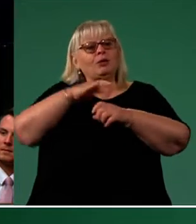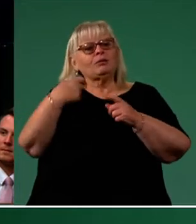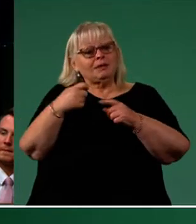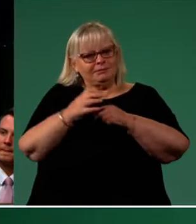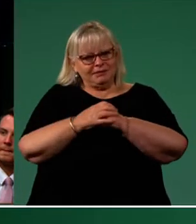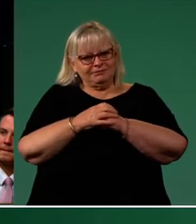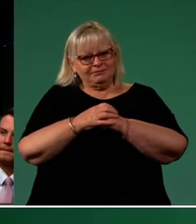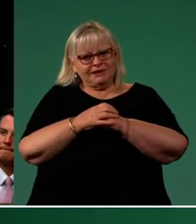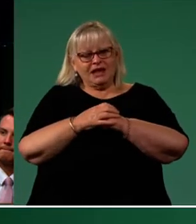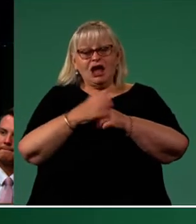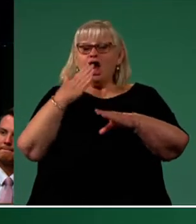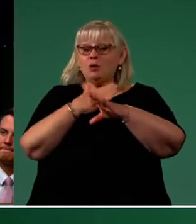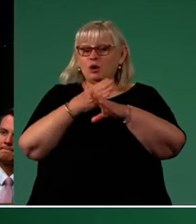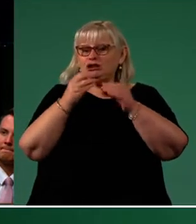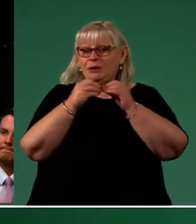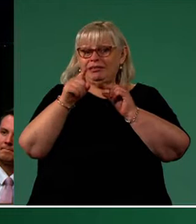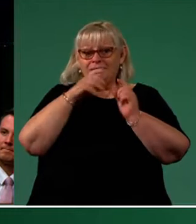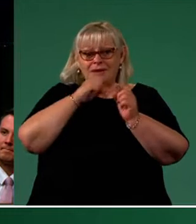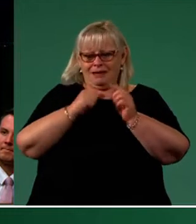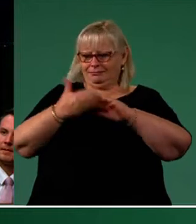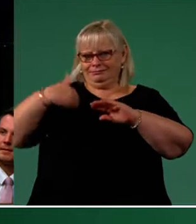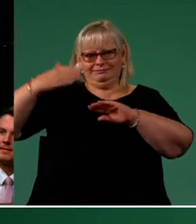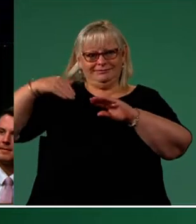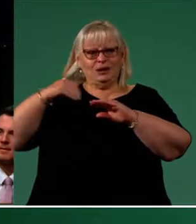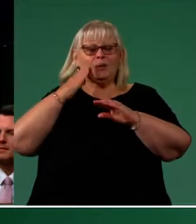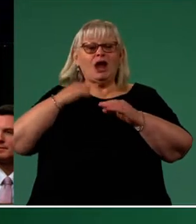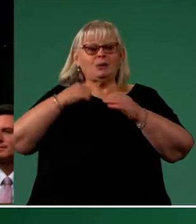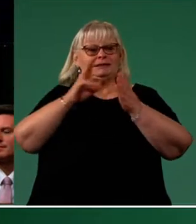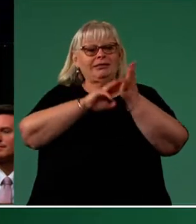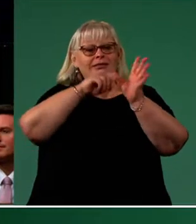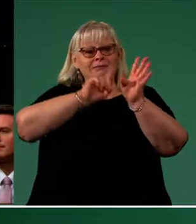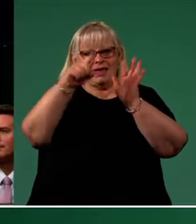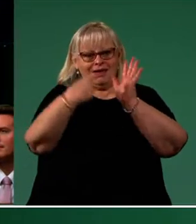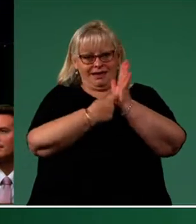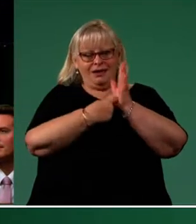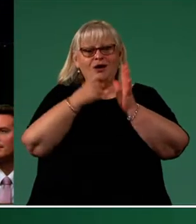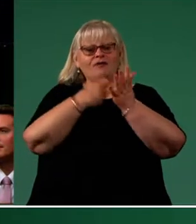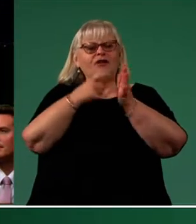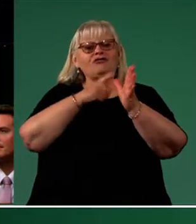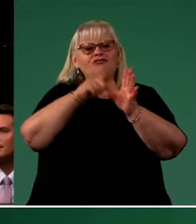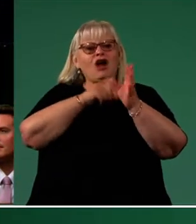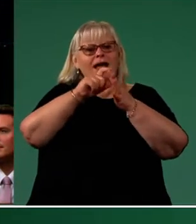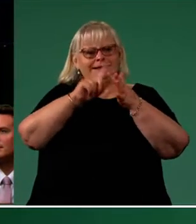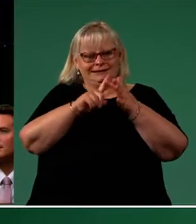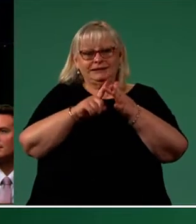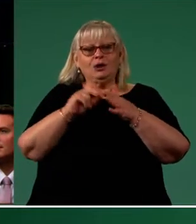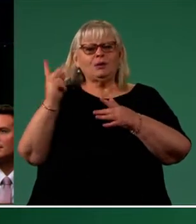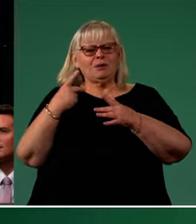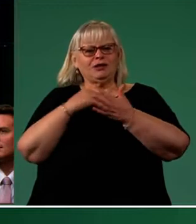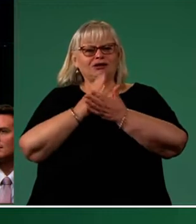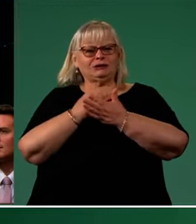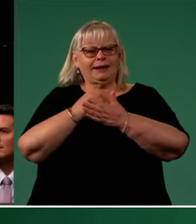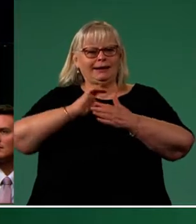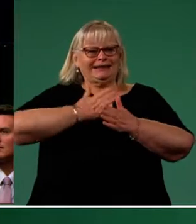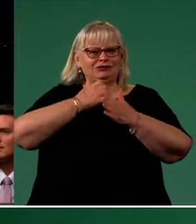I had the pleasure of working with Mr Alexander in my former capacity as mayor of the city of Ryde. We shared a common interest in sport, high-speed